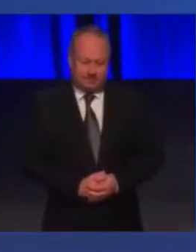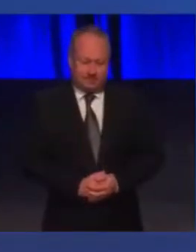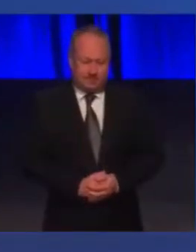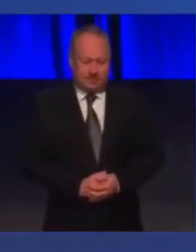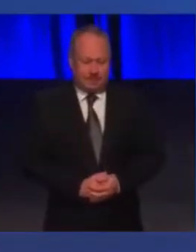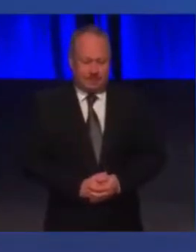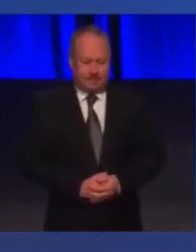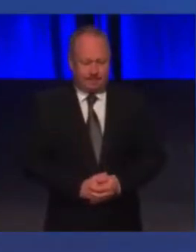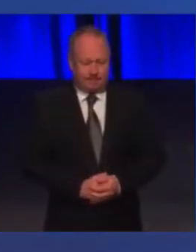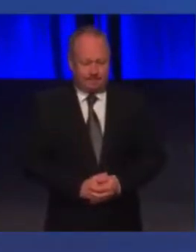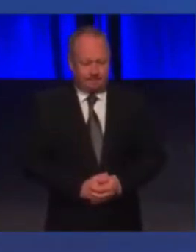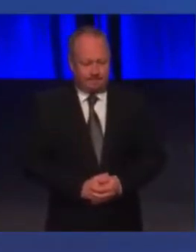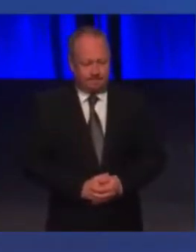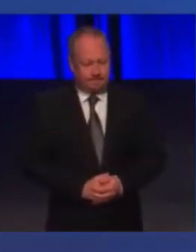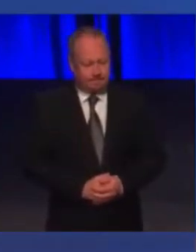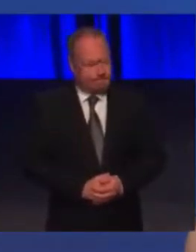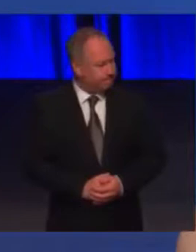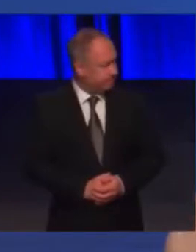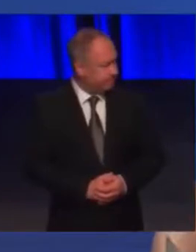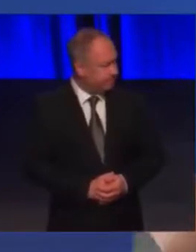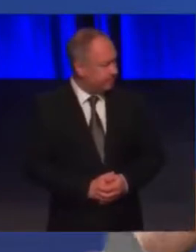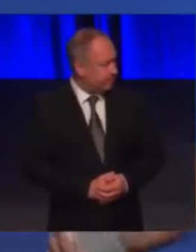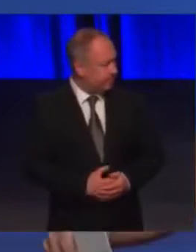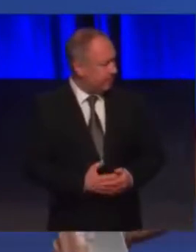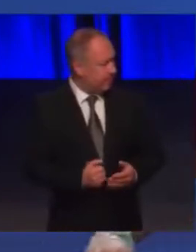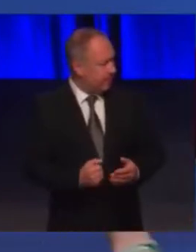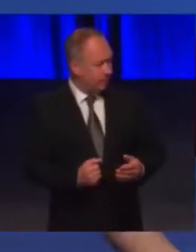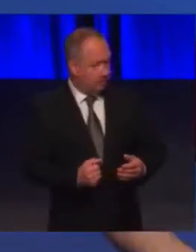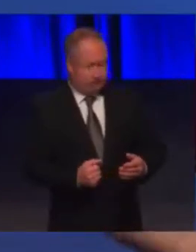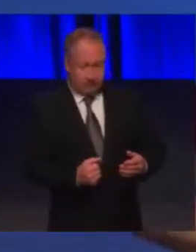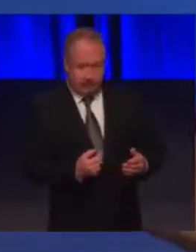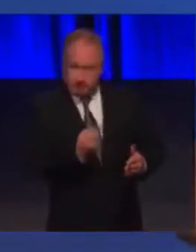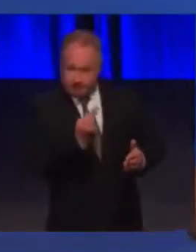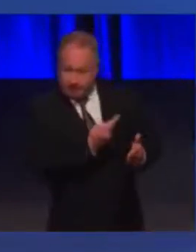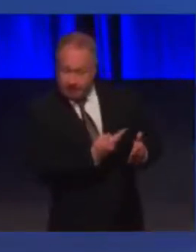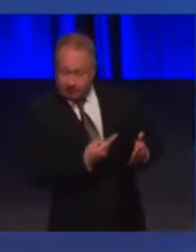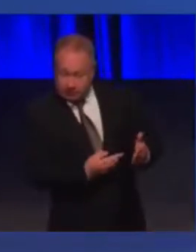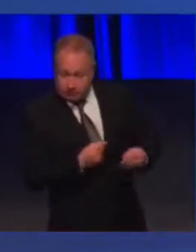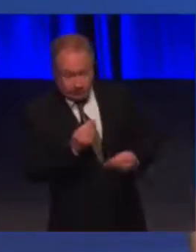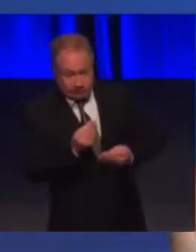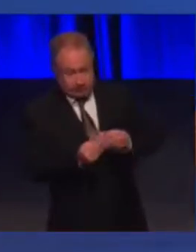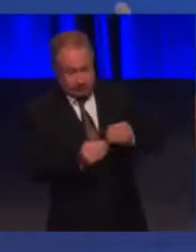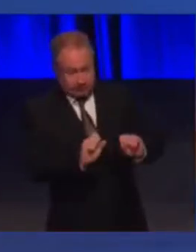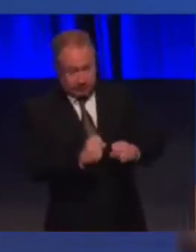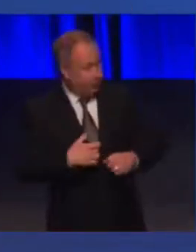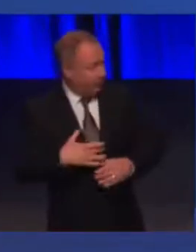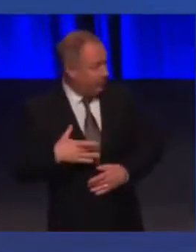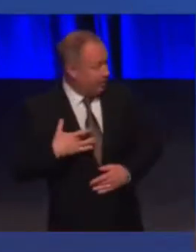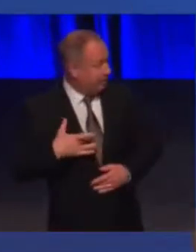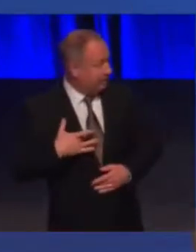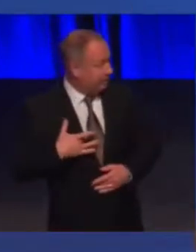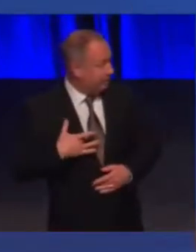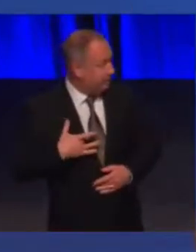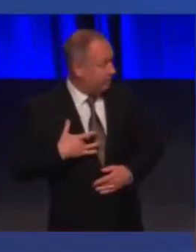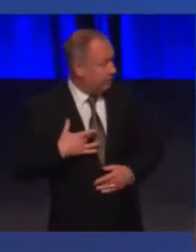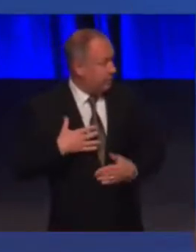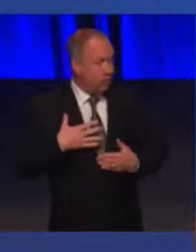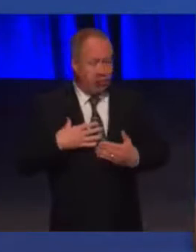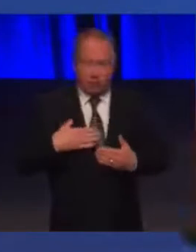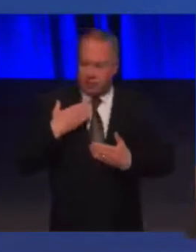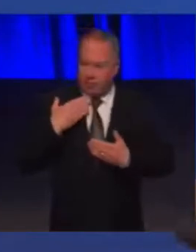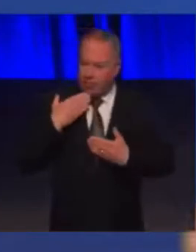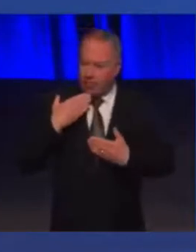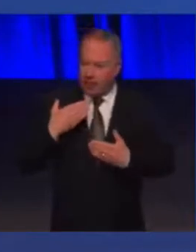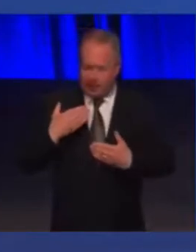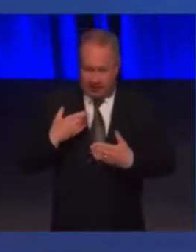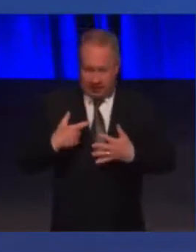What I've done here is I've brought some pictures to kind of take you through our life. First of all, I should say that I want to thank the Eastwood